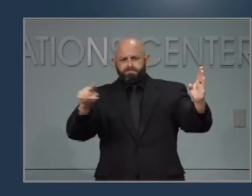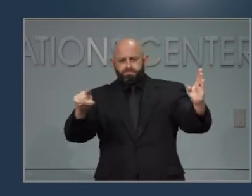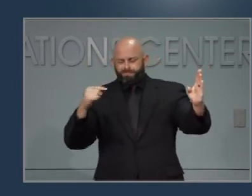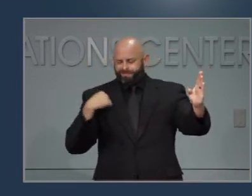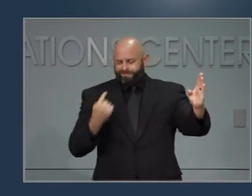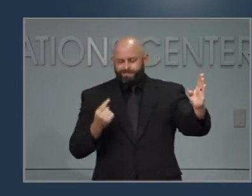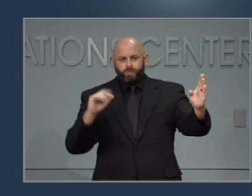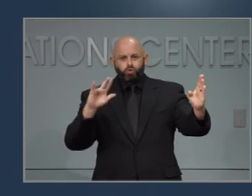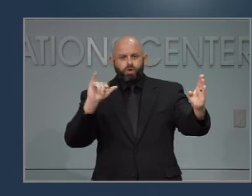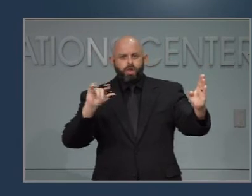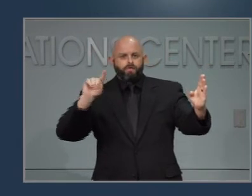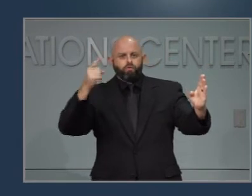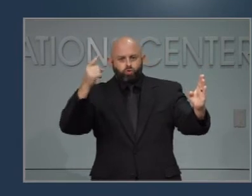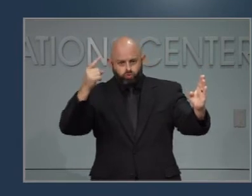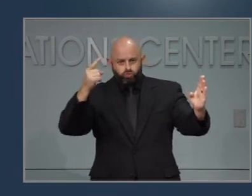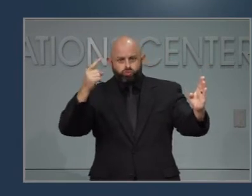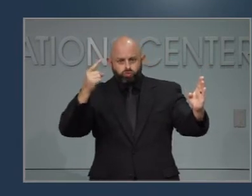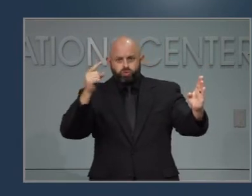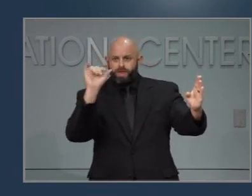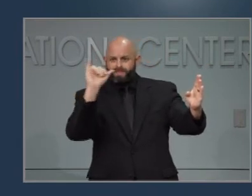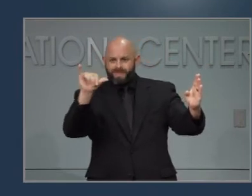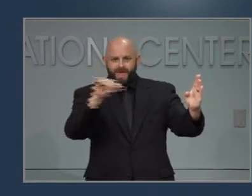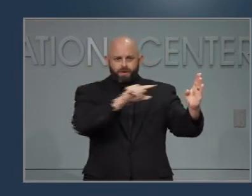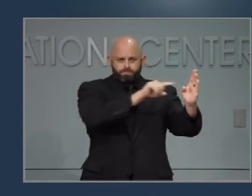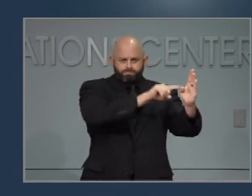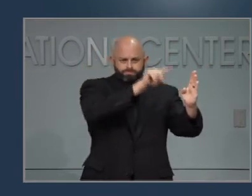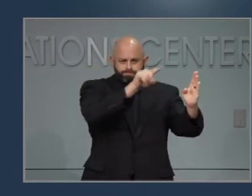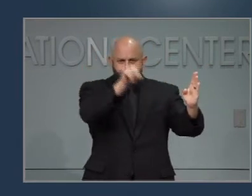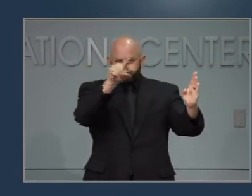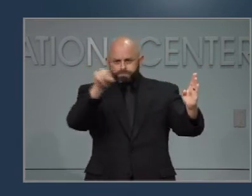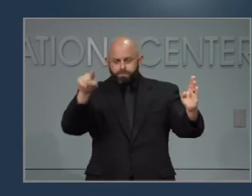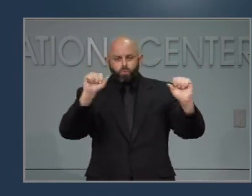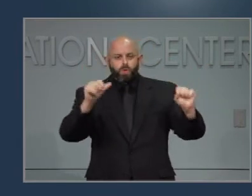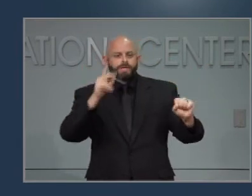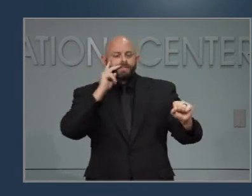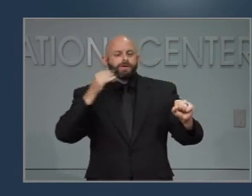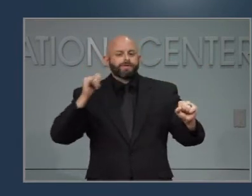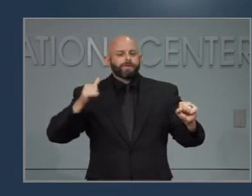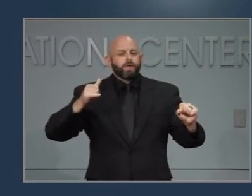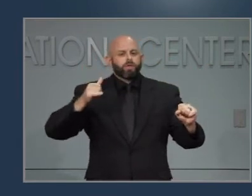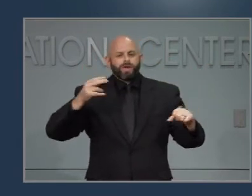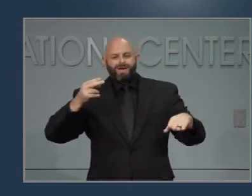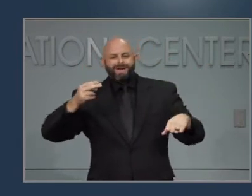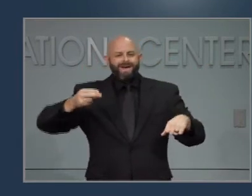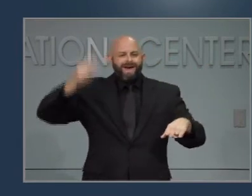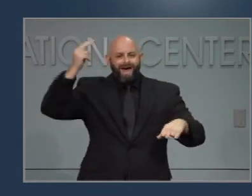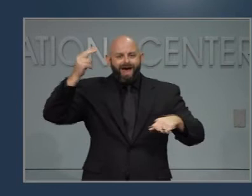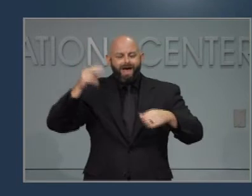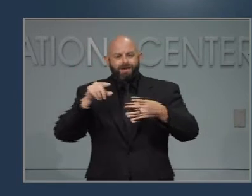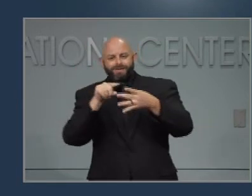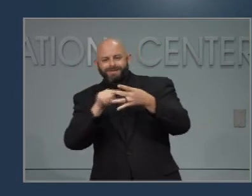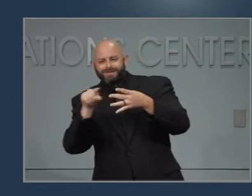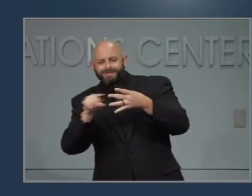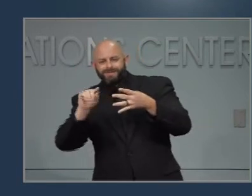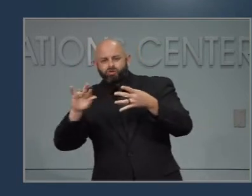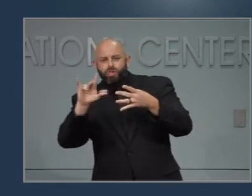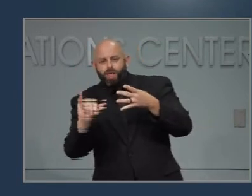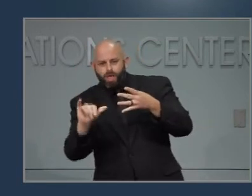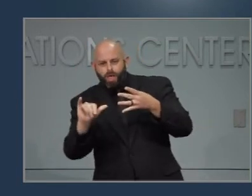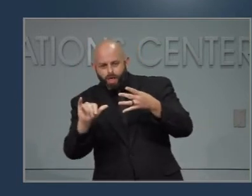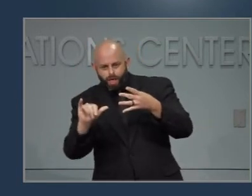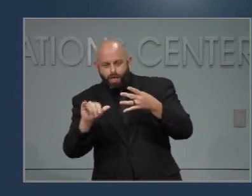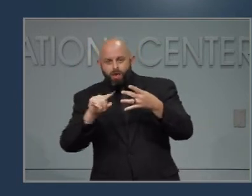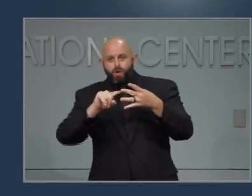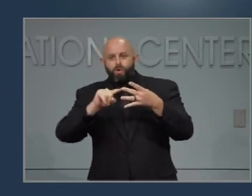1st. So on this graph, we again see that yellow line is highest back in mid-July when we had our peak of new cases.